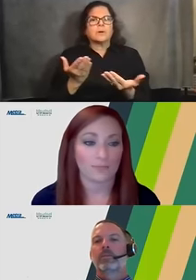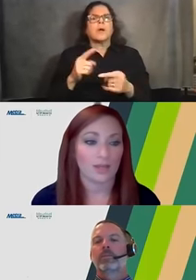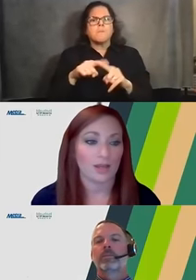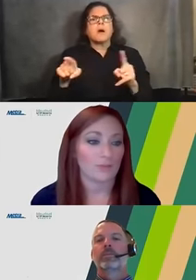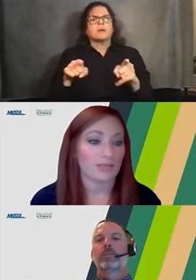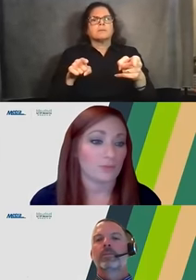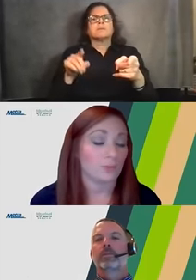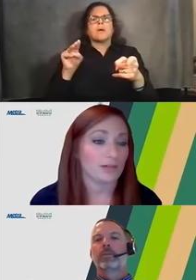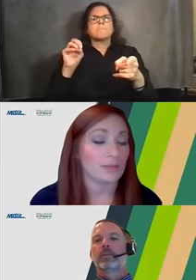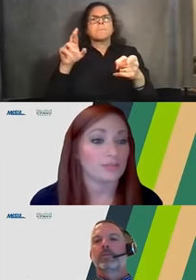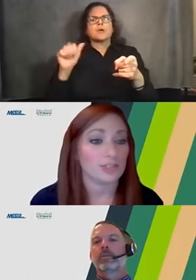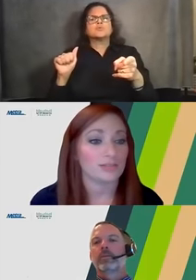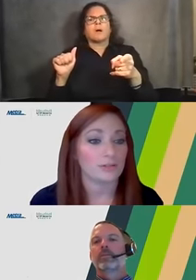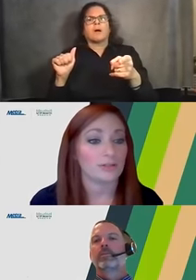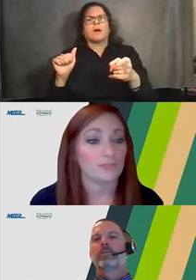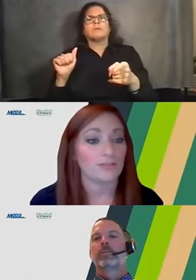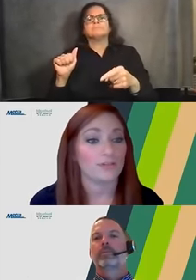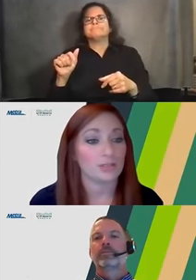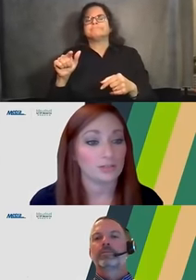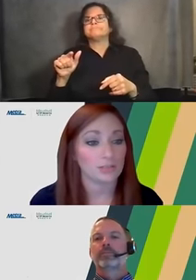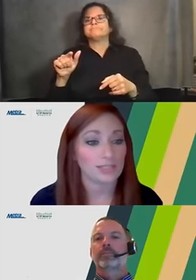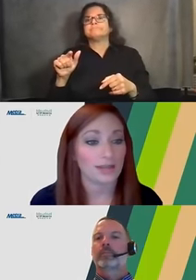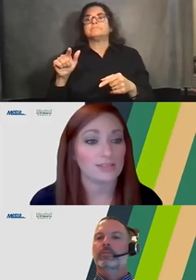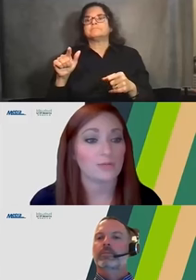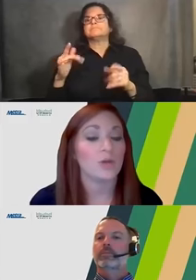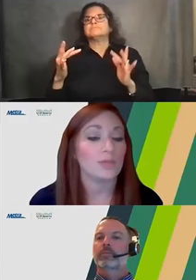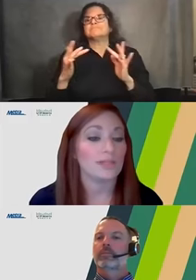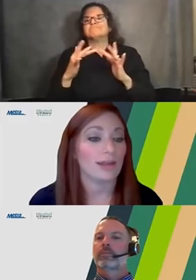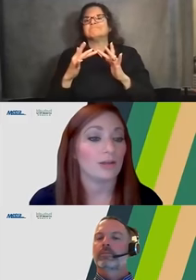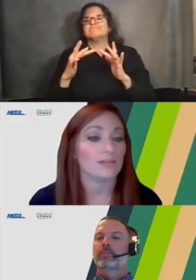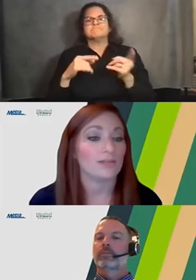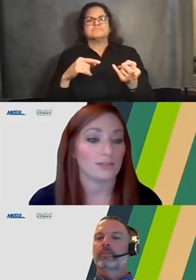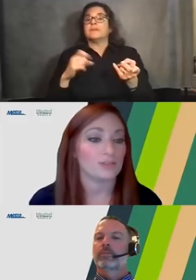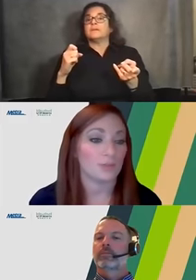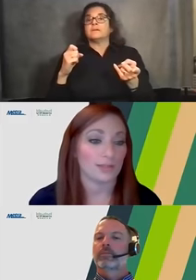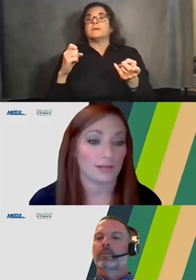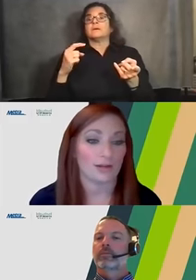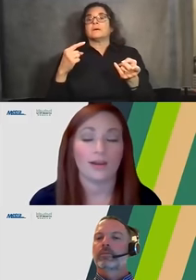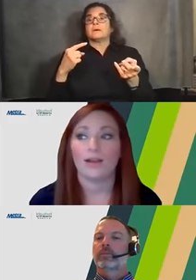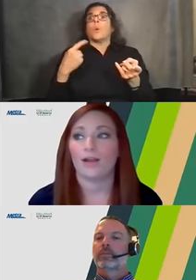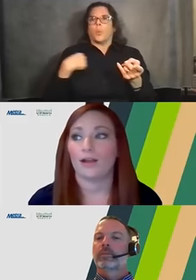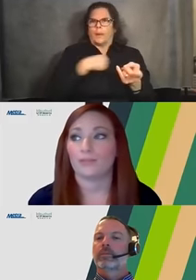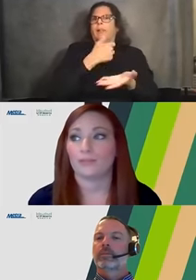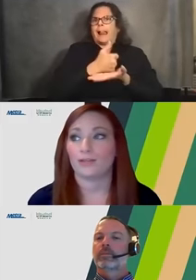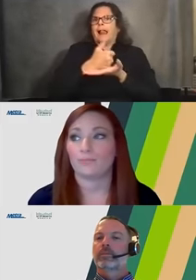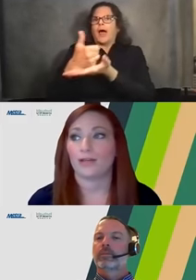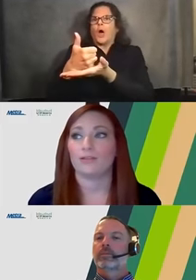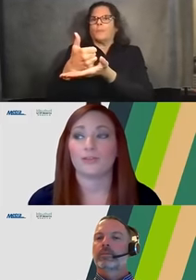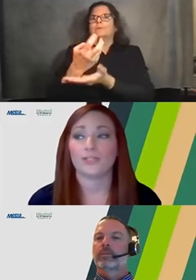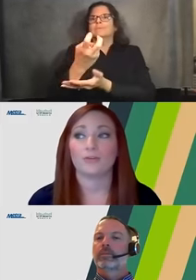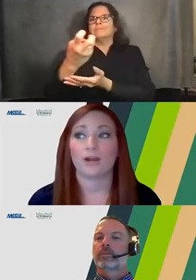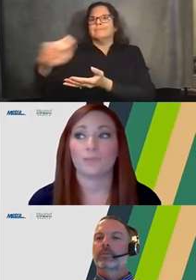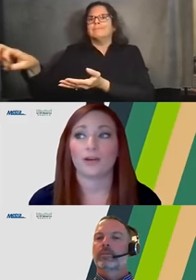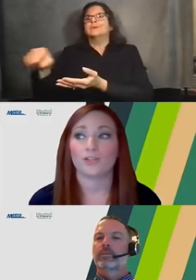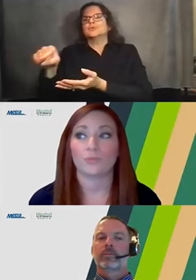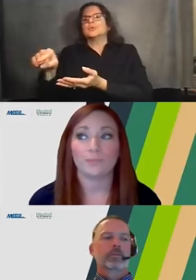.com. Um, if you weren't able to jot down her email from the earlier slides, we can help connect you with her, um, through that email.